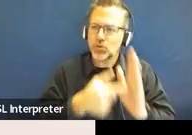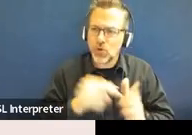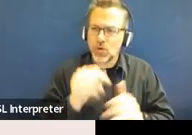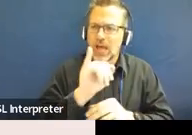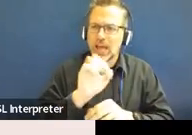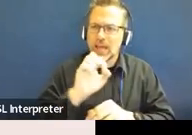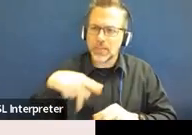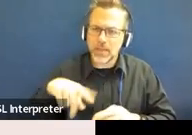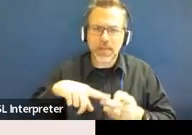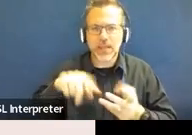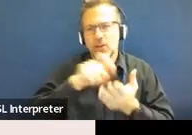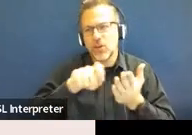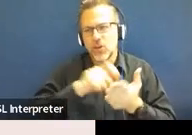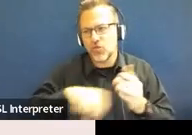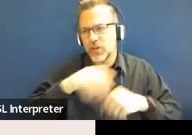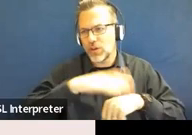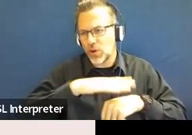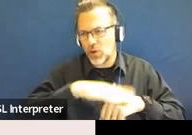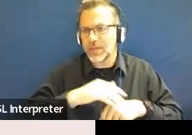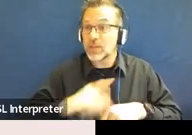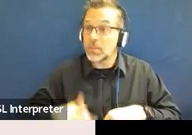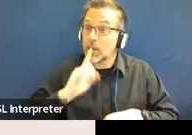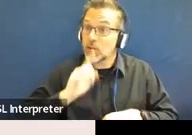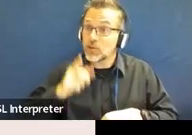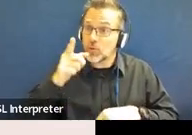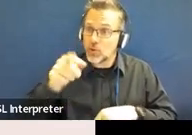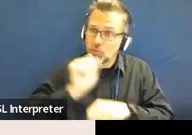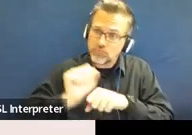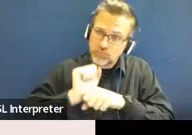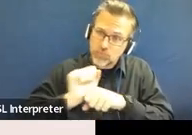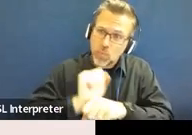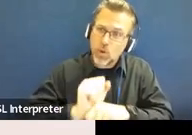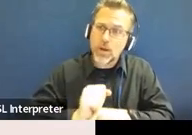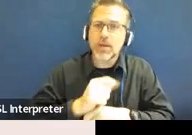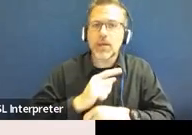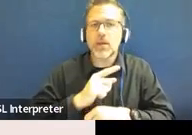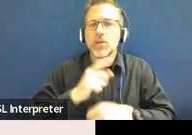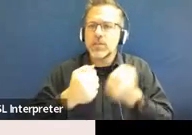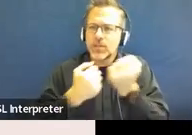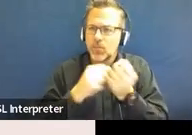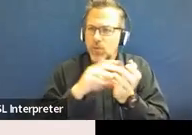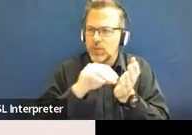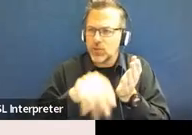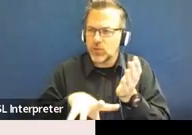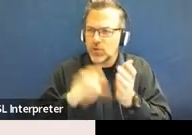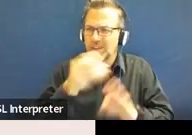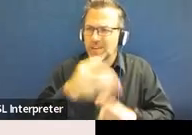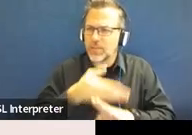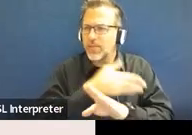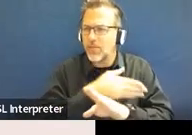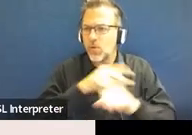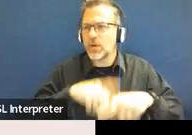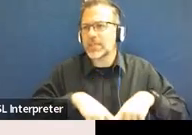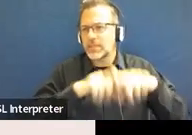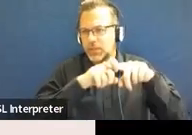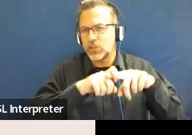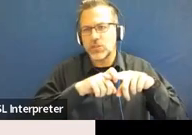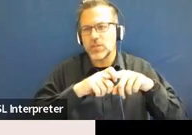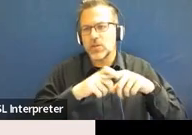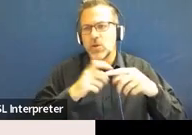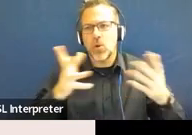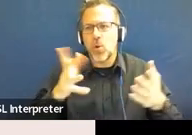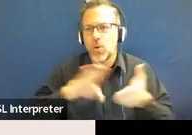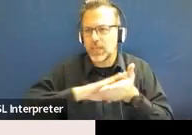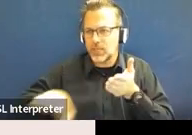notice, to make sure that you are working really hard to support this student prior to any suspension or expulsion. Because